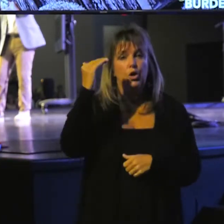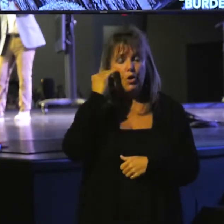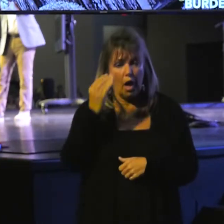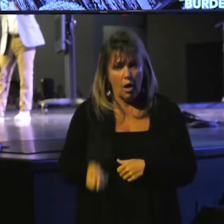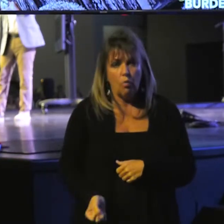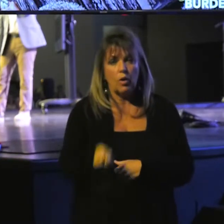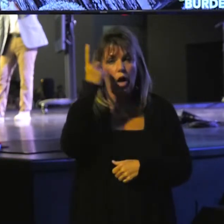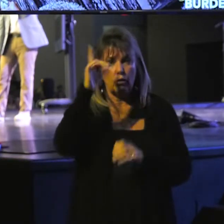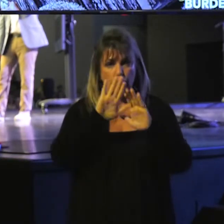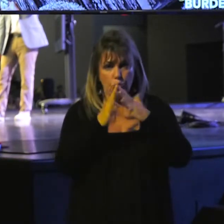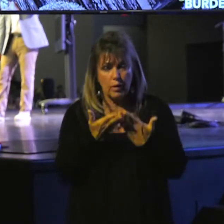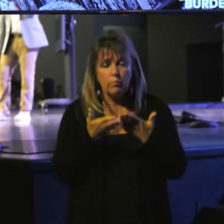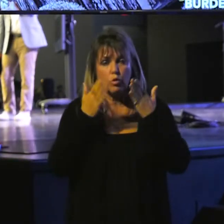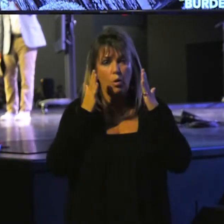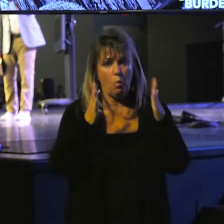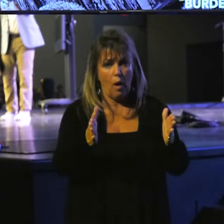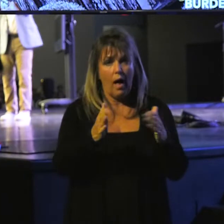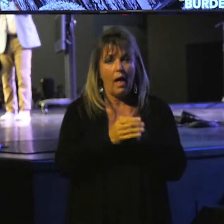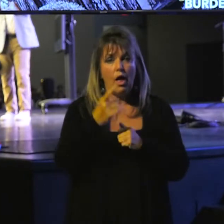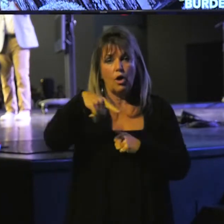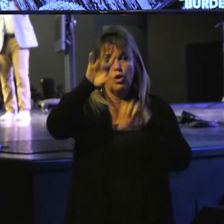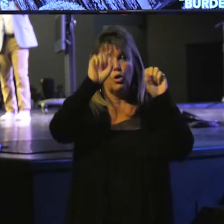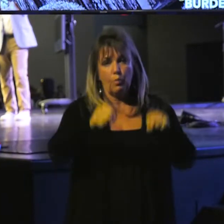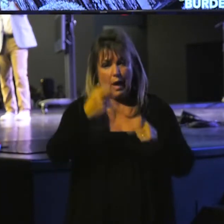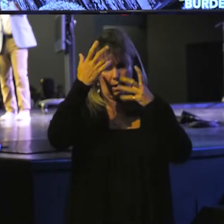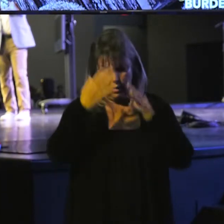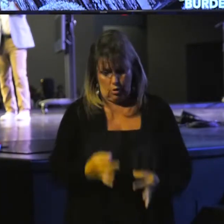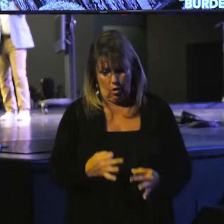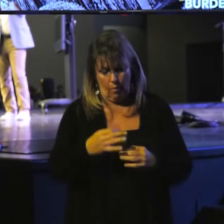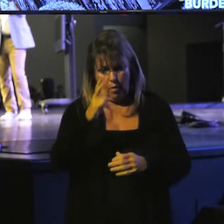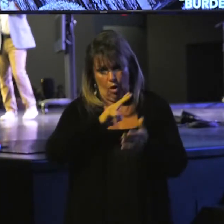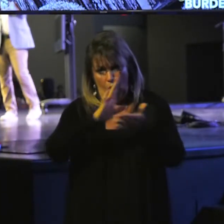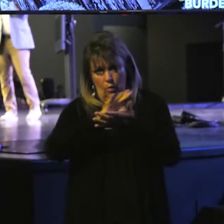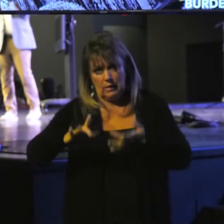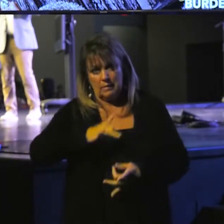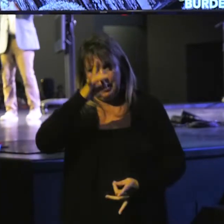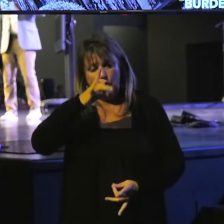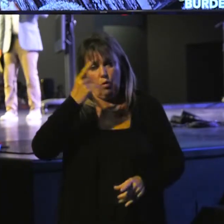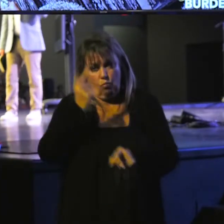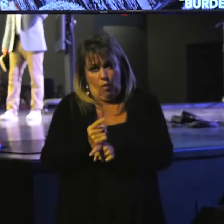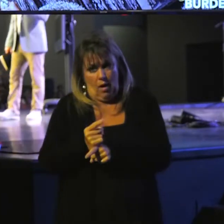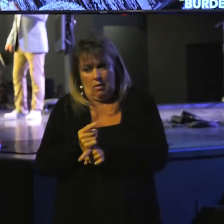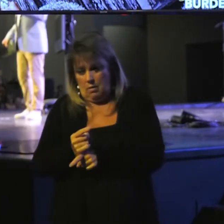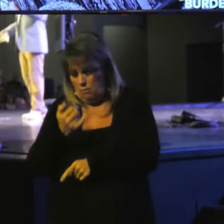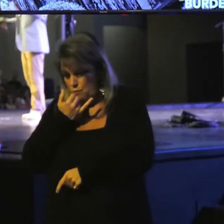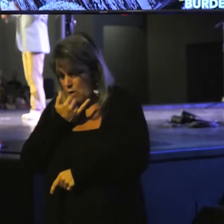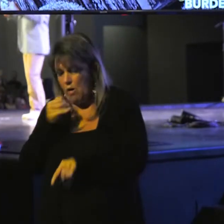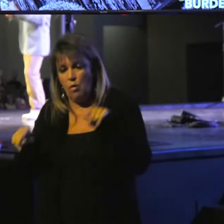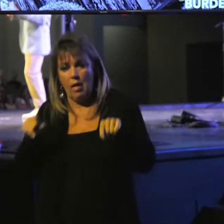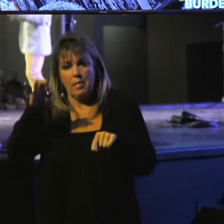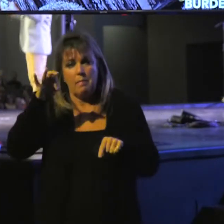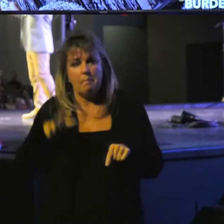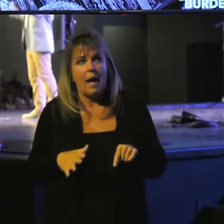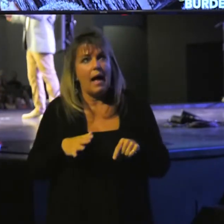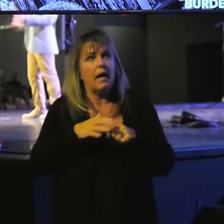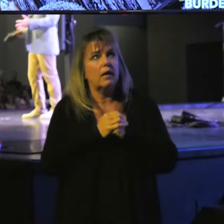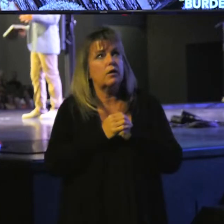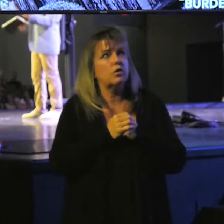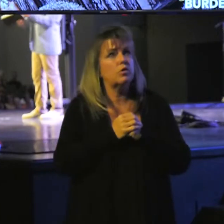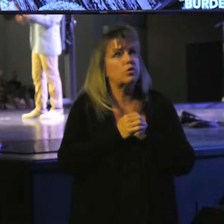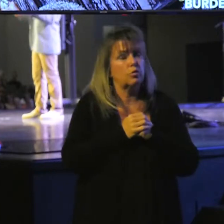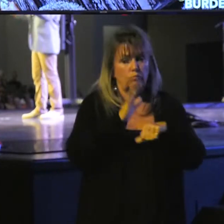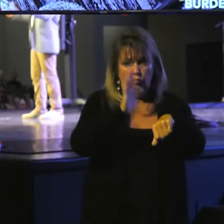the scripture in such a way that you can determine through the Holy Spirit what is right. The pastor warned his